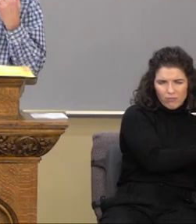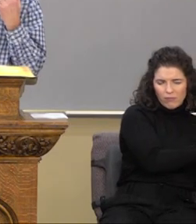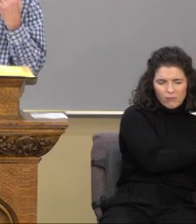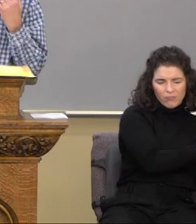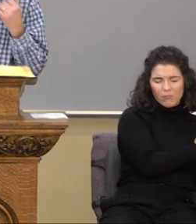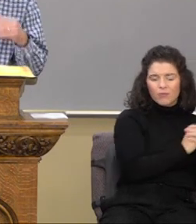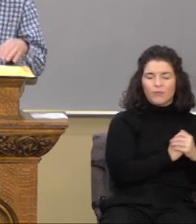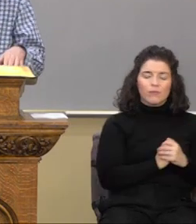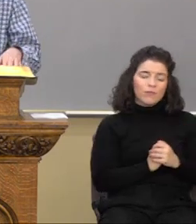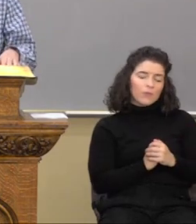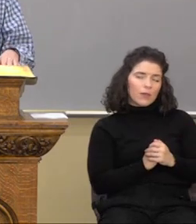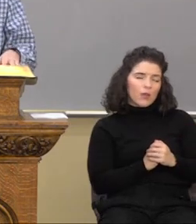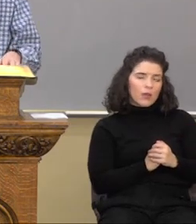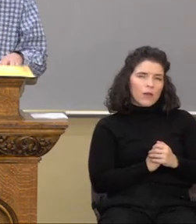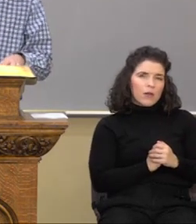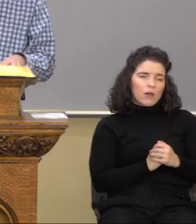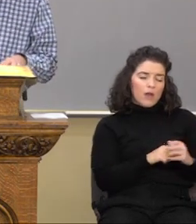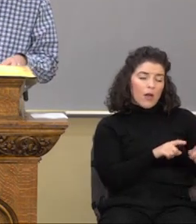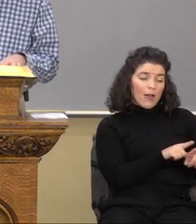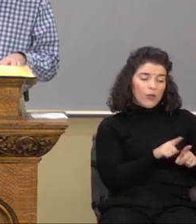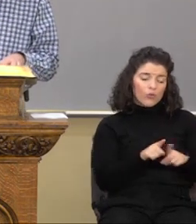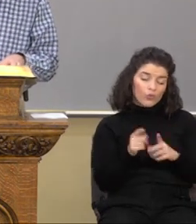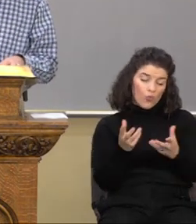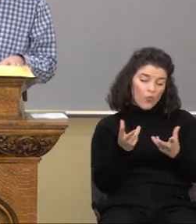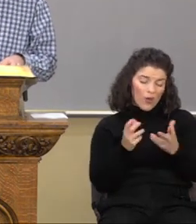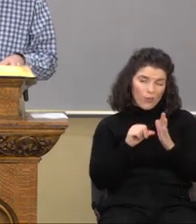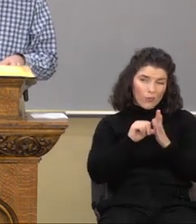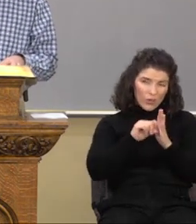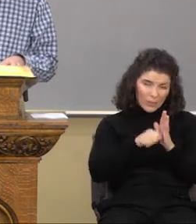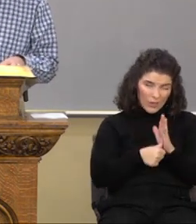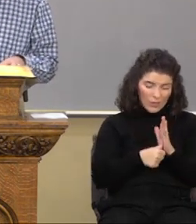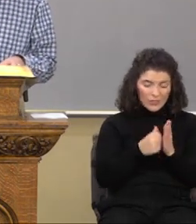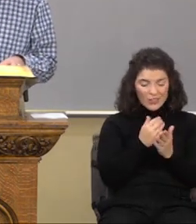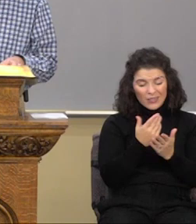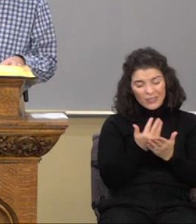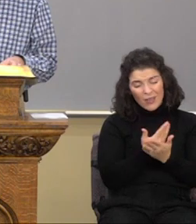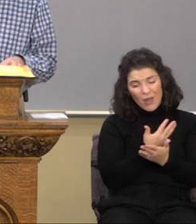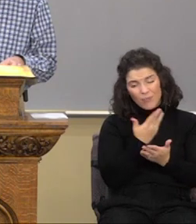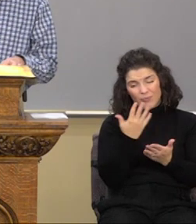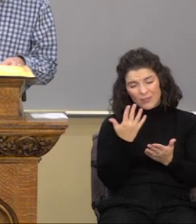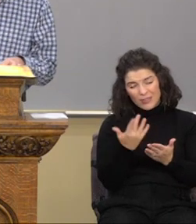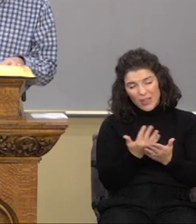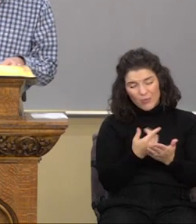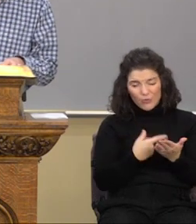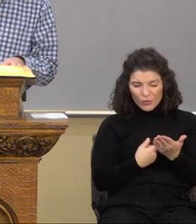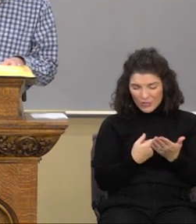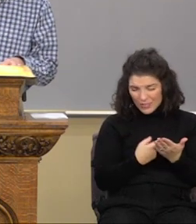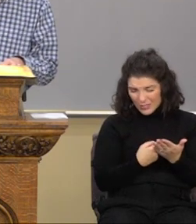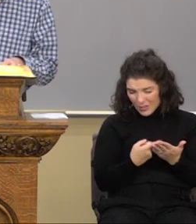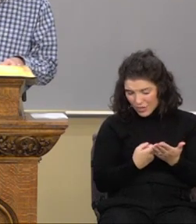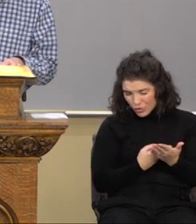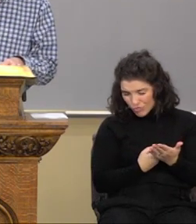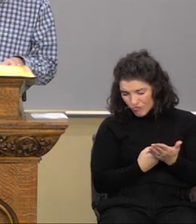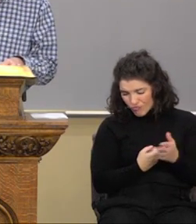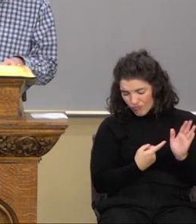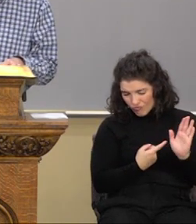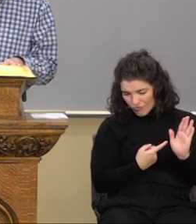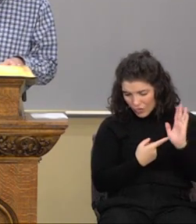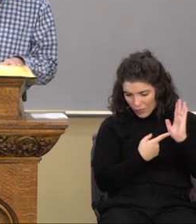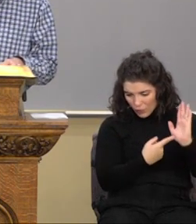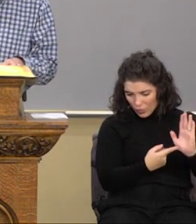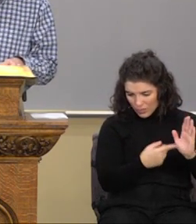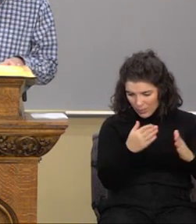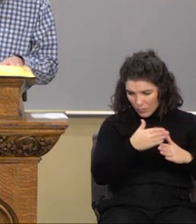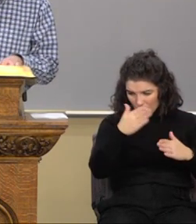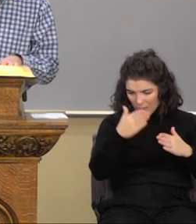something out. Now, sometimes there's a little bit of discussion. For example, look at the end of